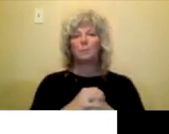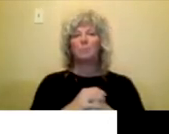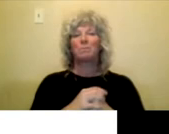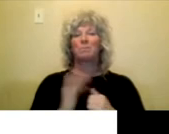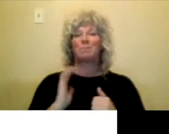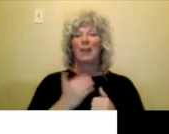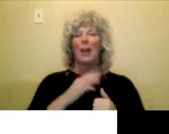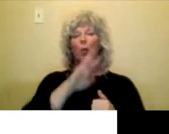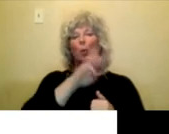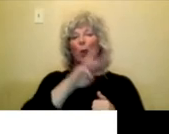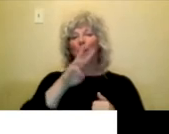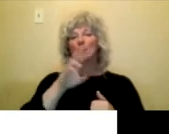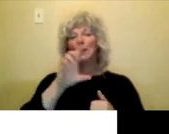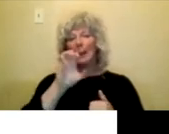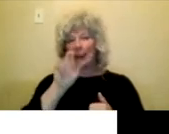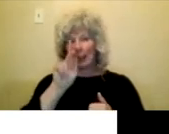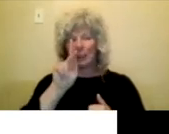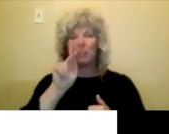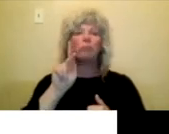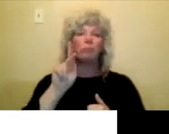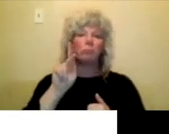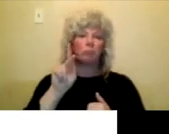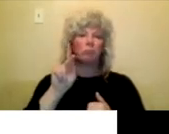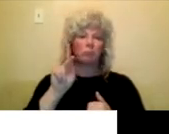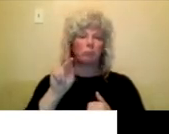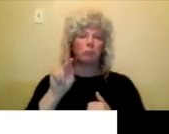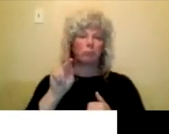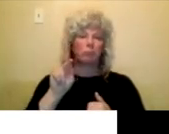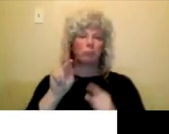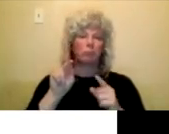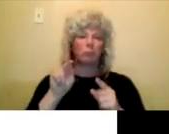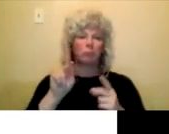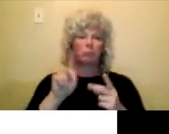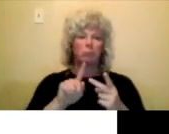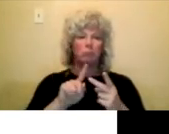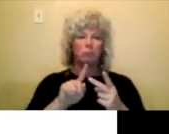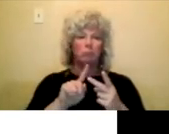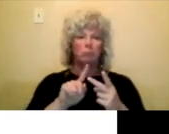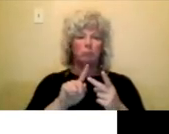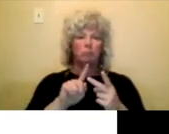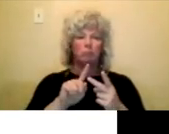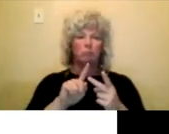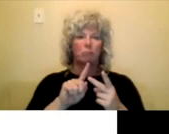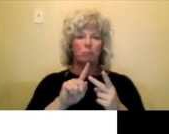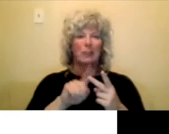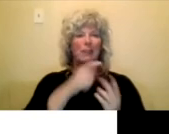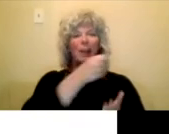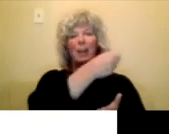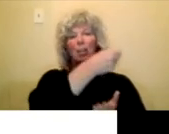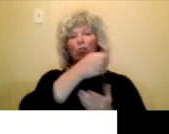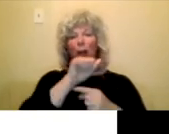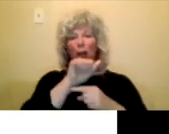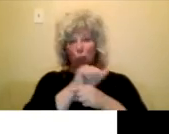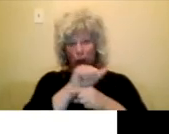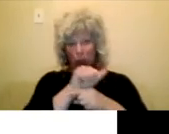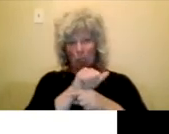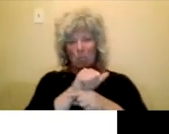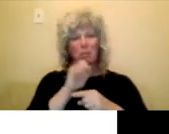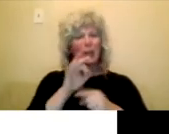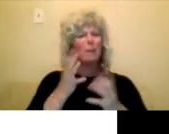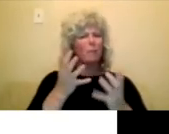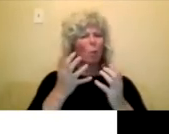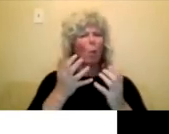and kind of show you going to our grants training and show you how to access our applications,